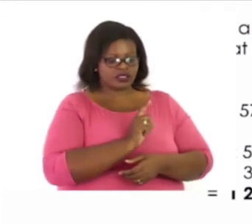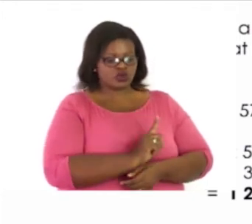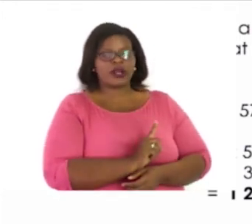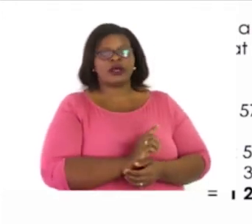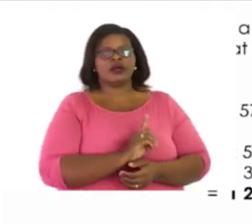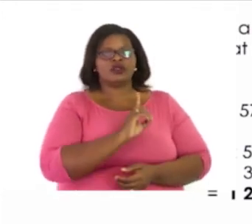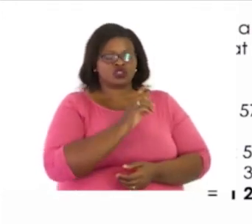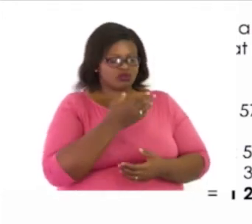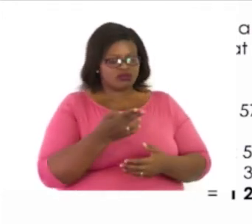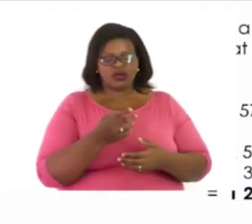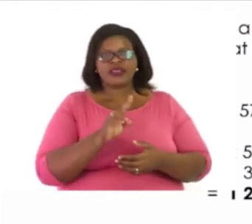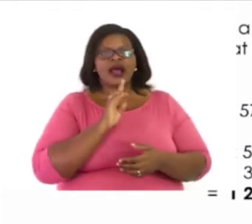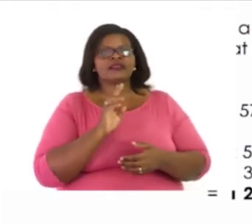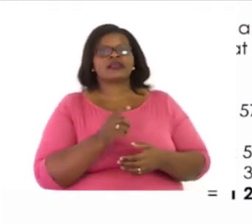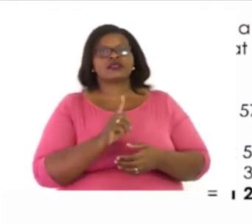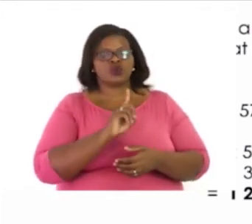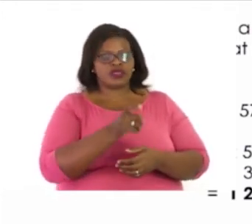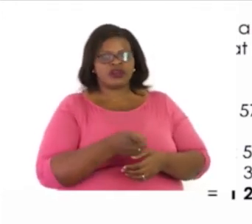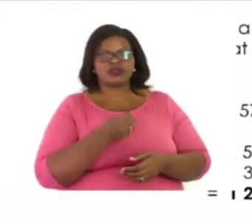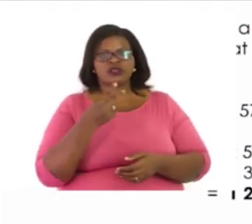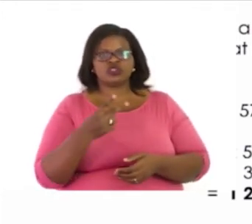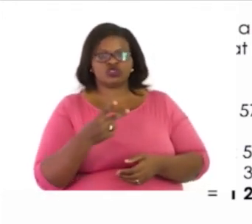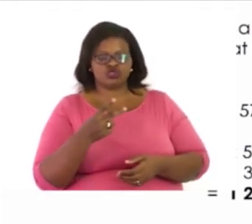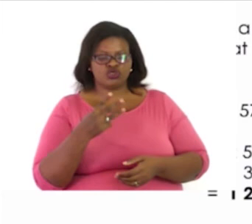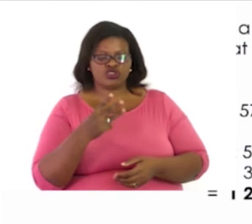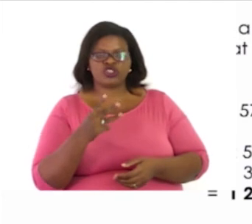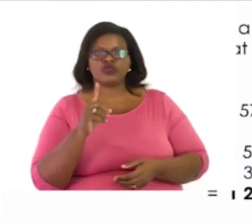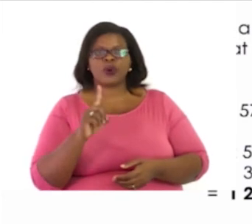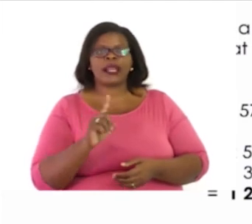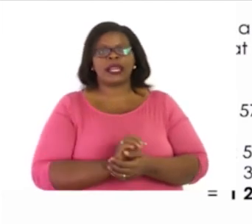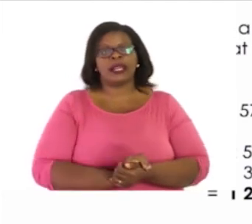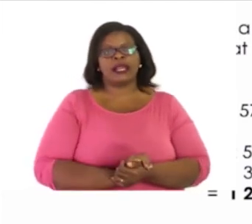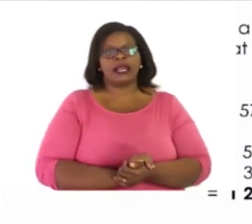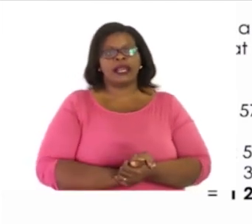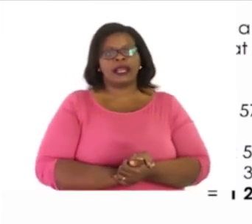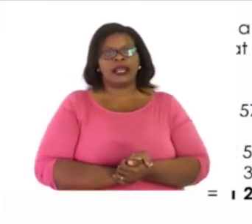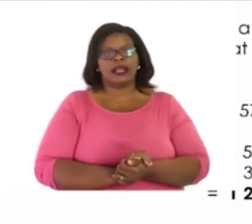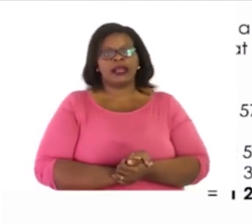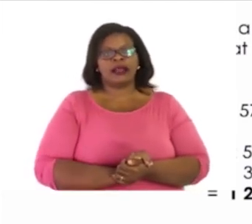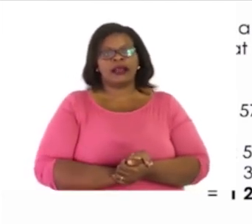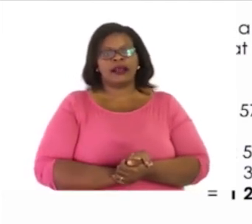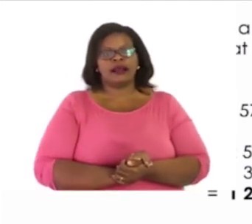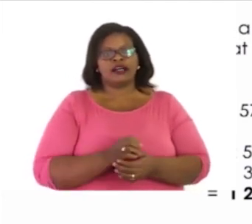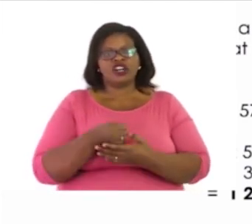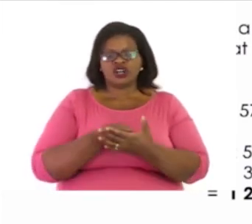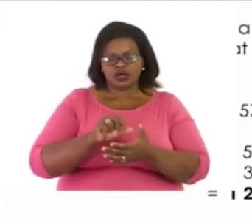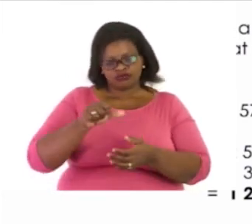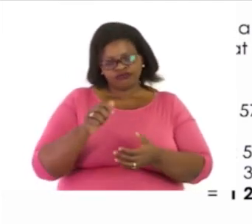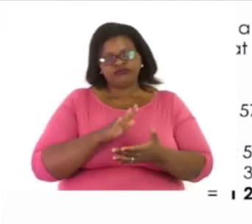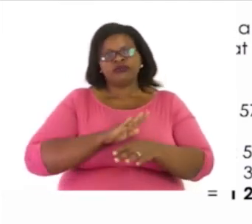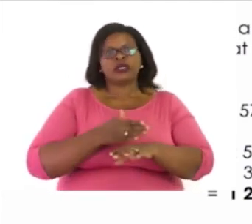,231. Let's try another example.